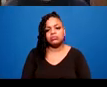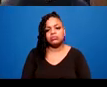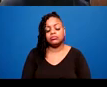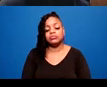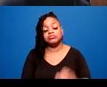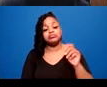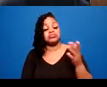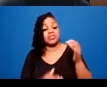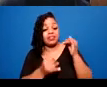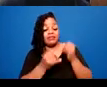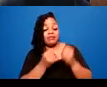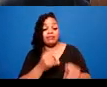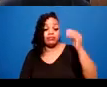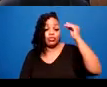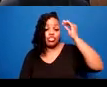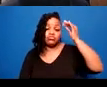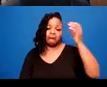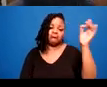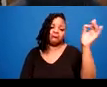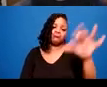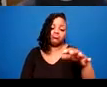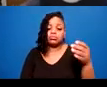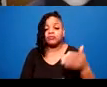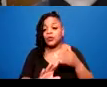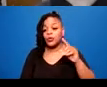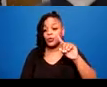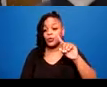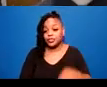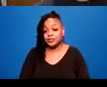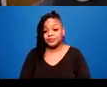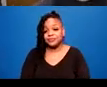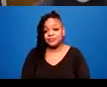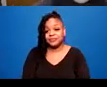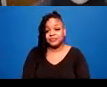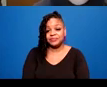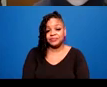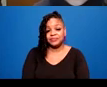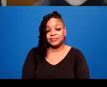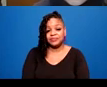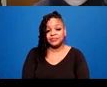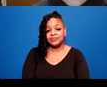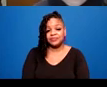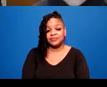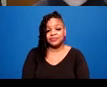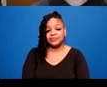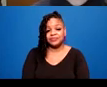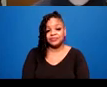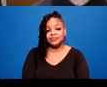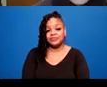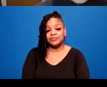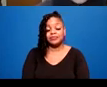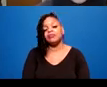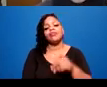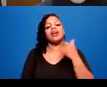we heard some examples today of celebration and healing through community